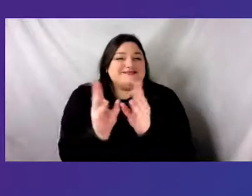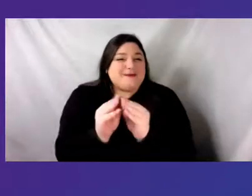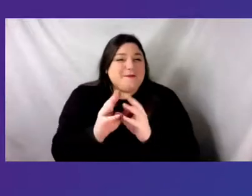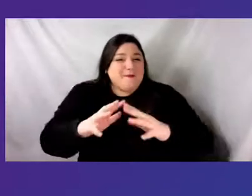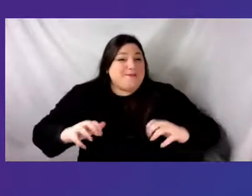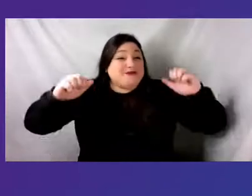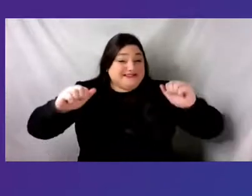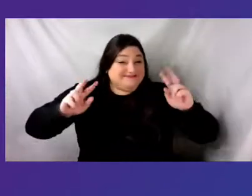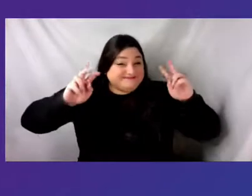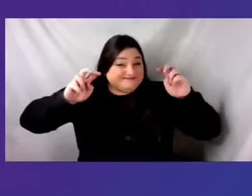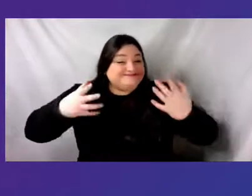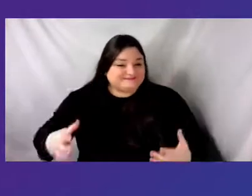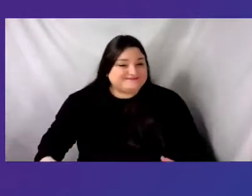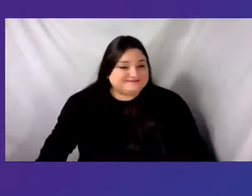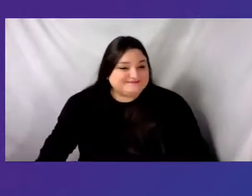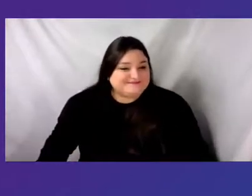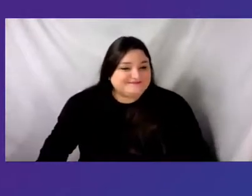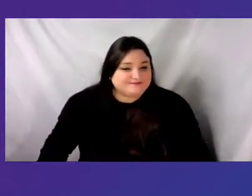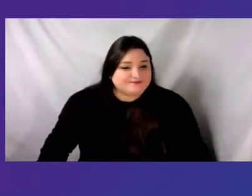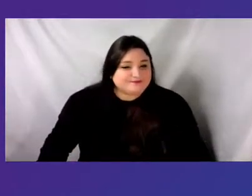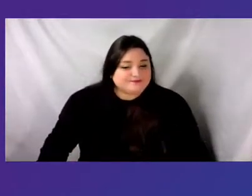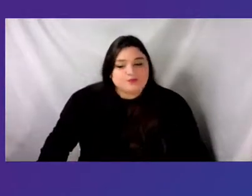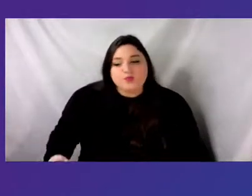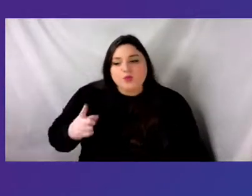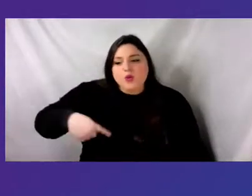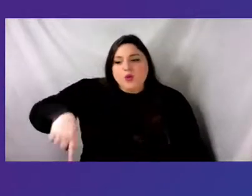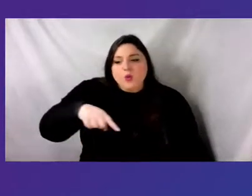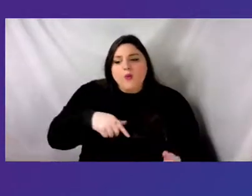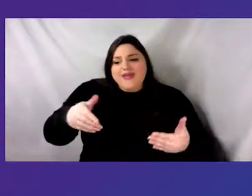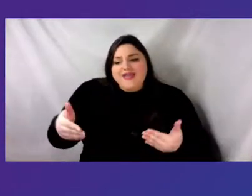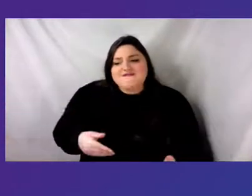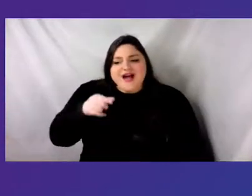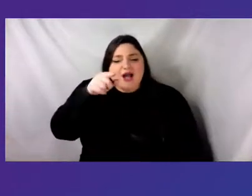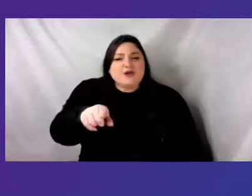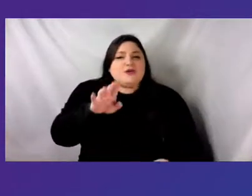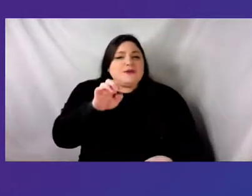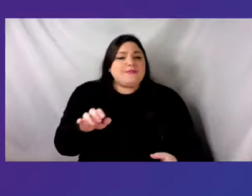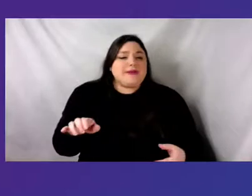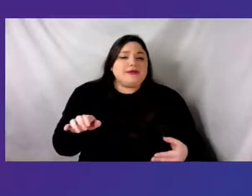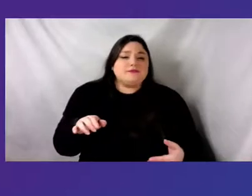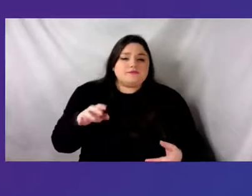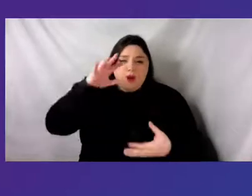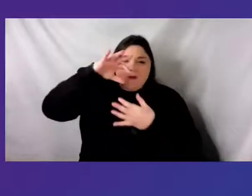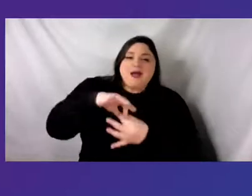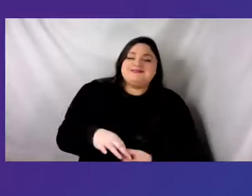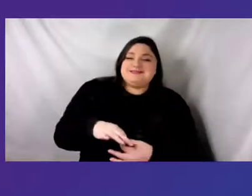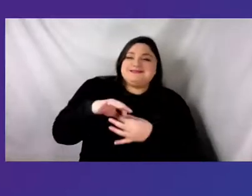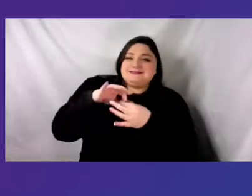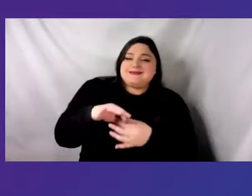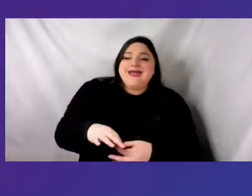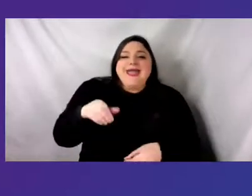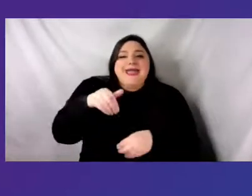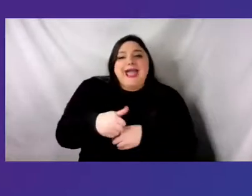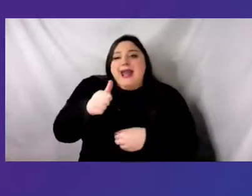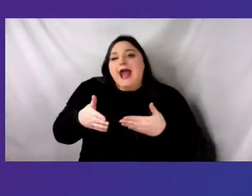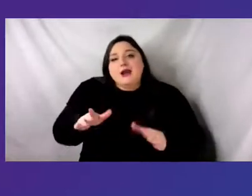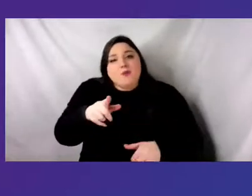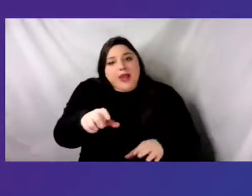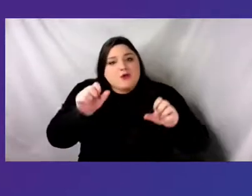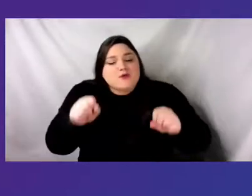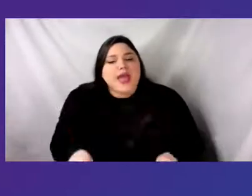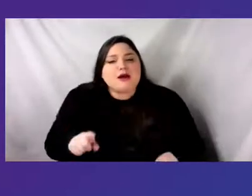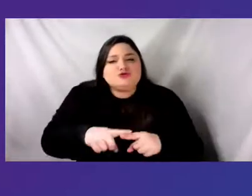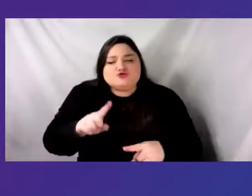we invite you to be present in whatever way feels possible for you and to soak up as much as you can